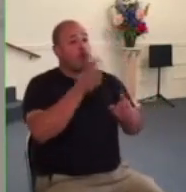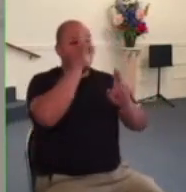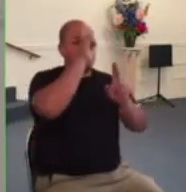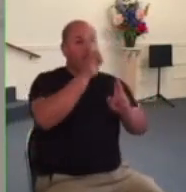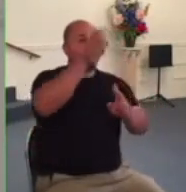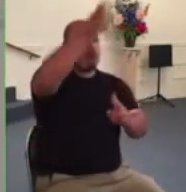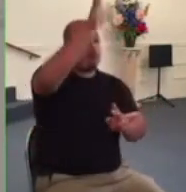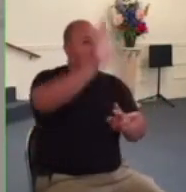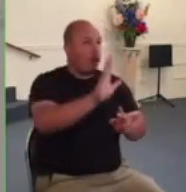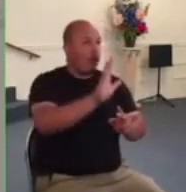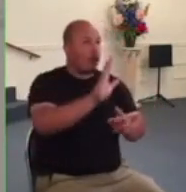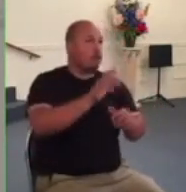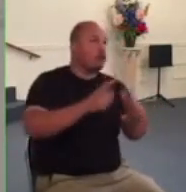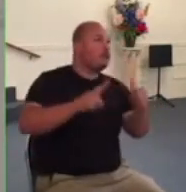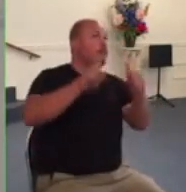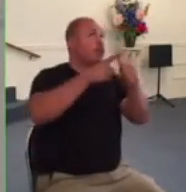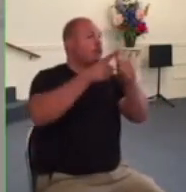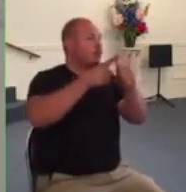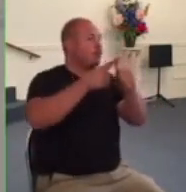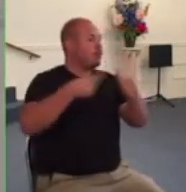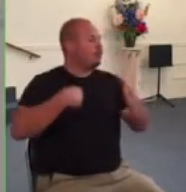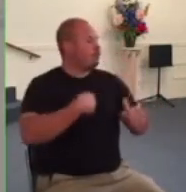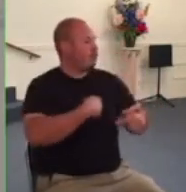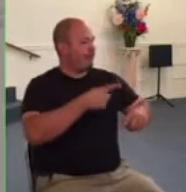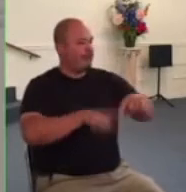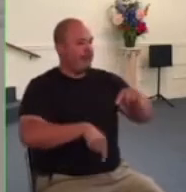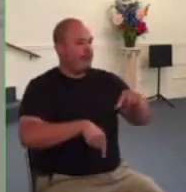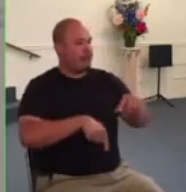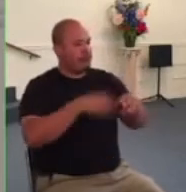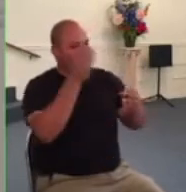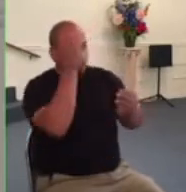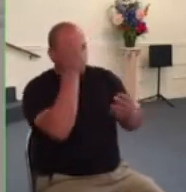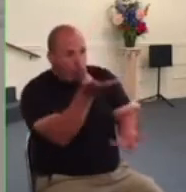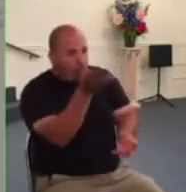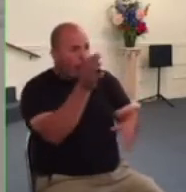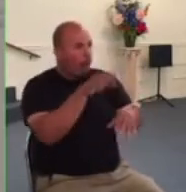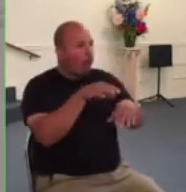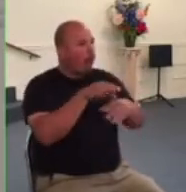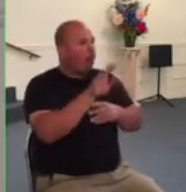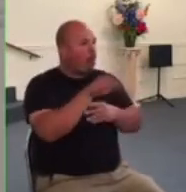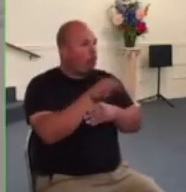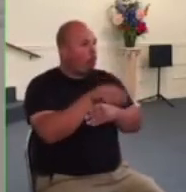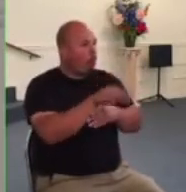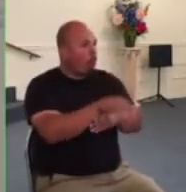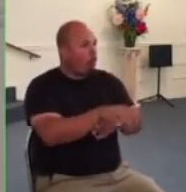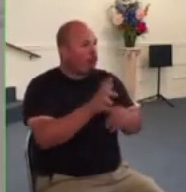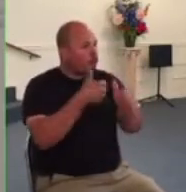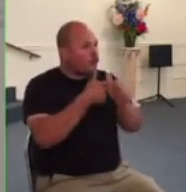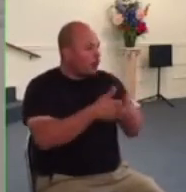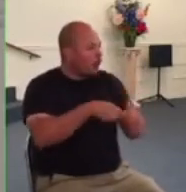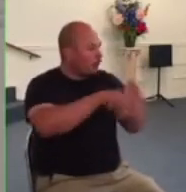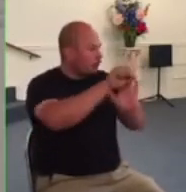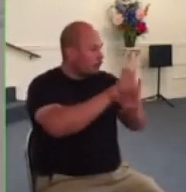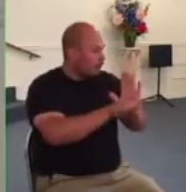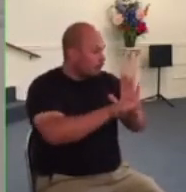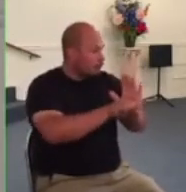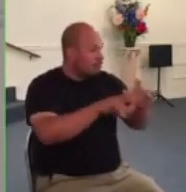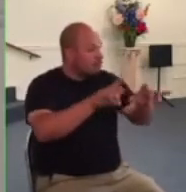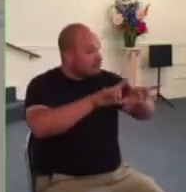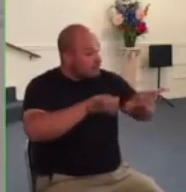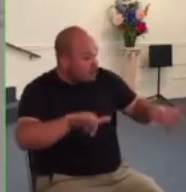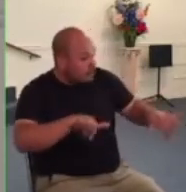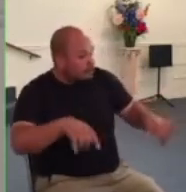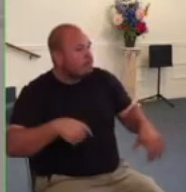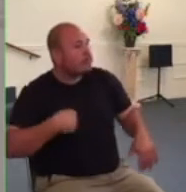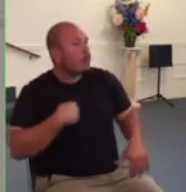just blindly do whatever the state tells us to do but at the same time god does